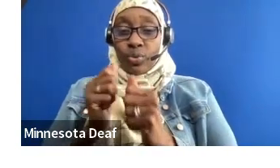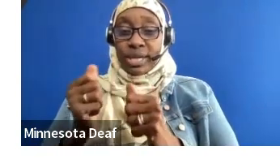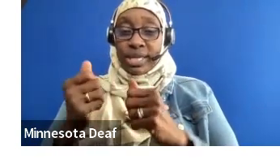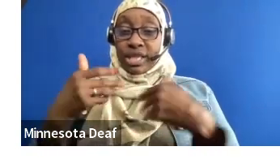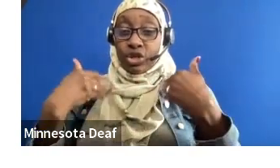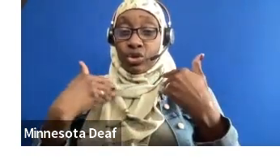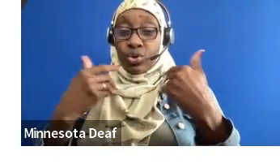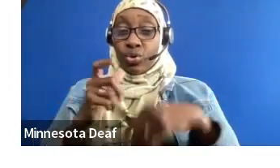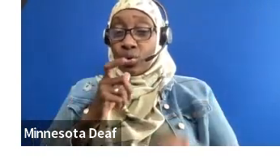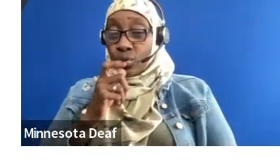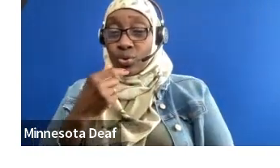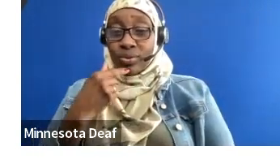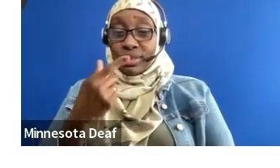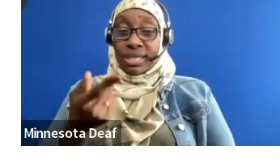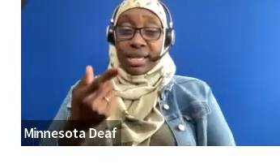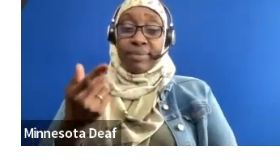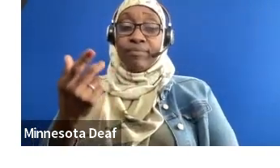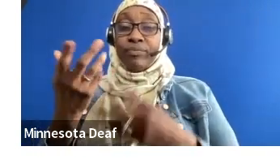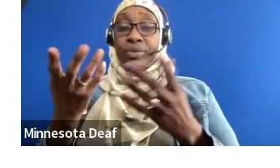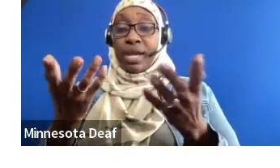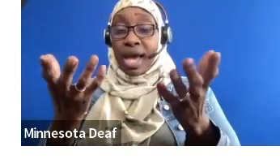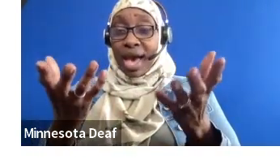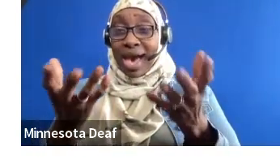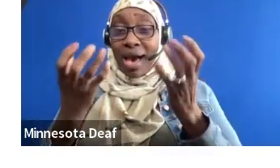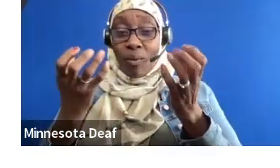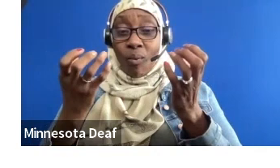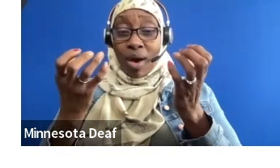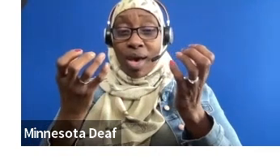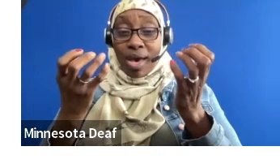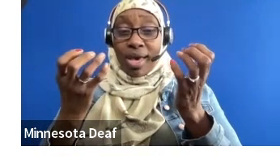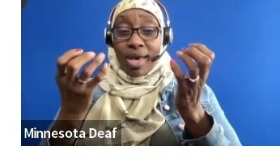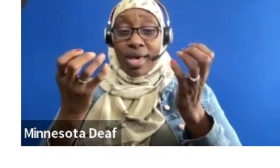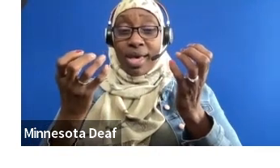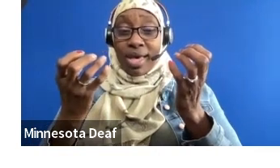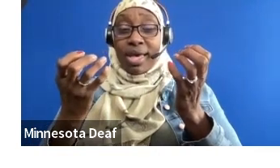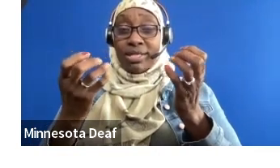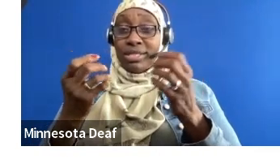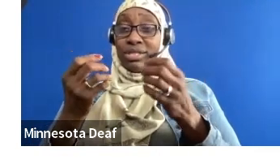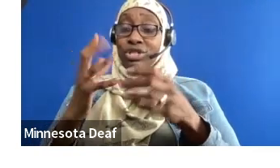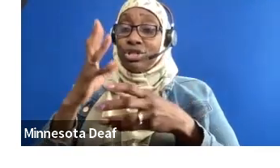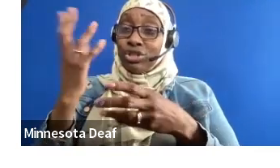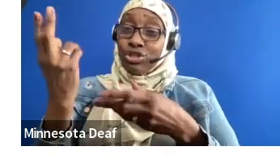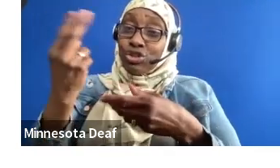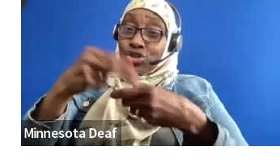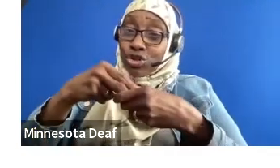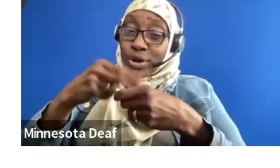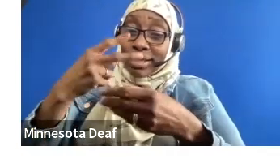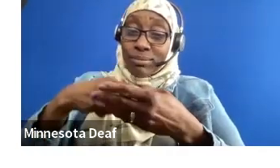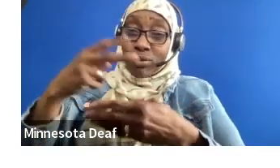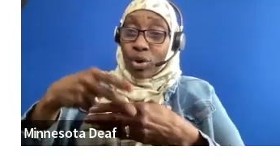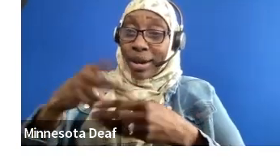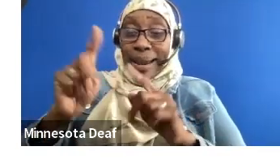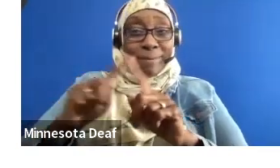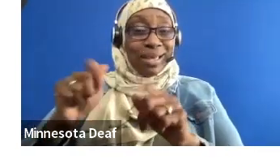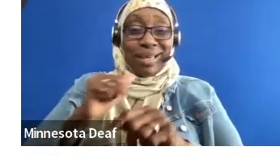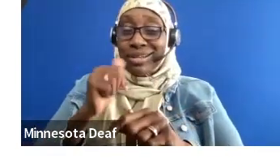part of YLF or Violar, but I can't join. We have lent out some laptops, right, to make sure, like, you know what, this youth could